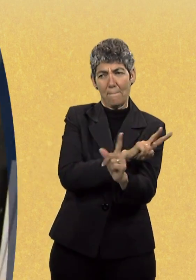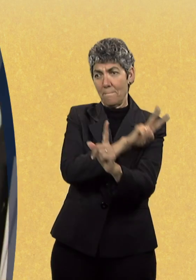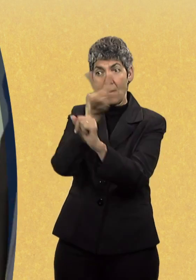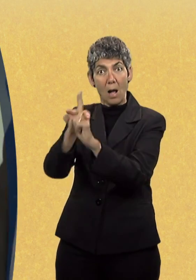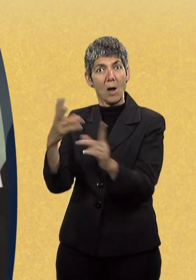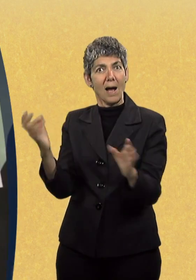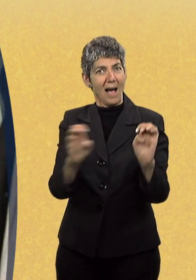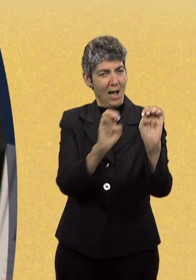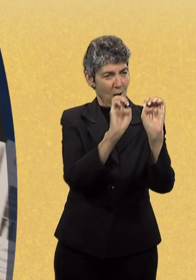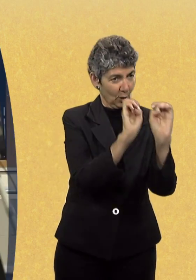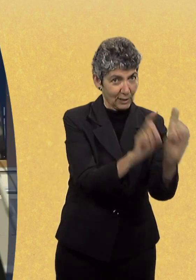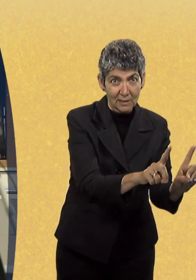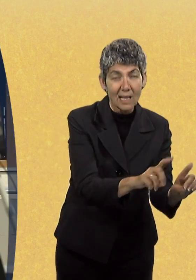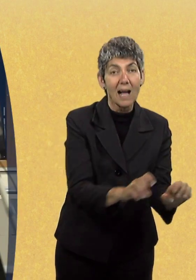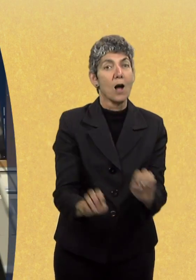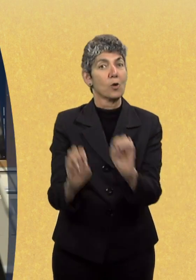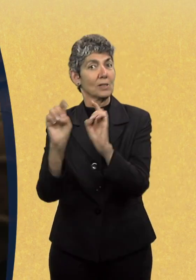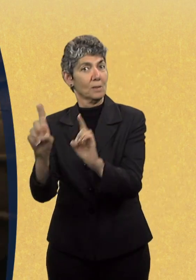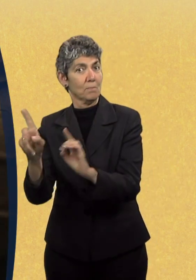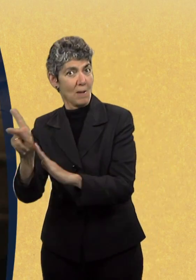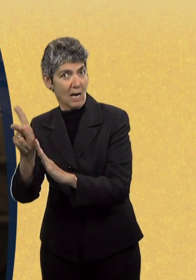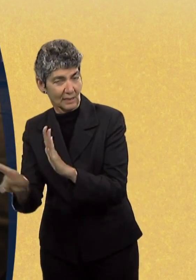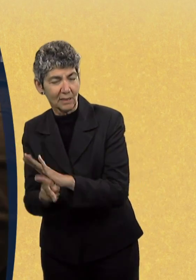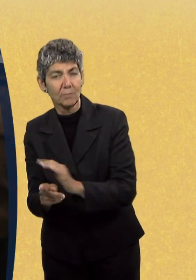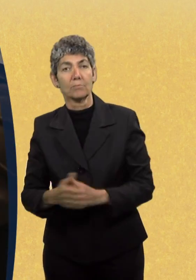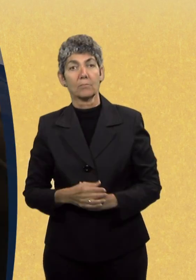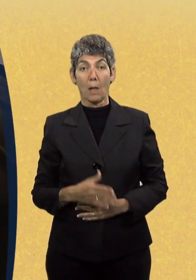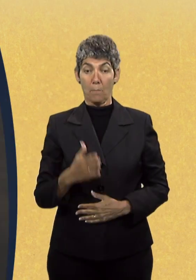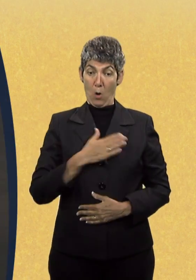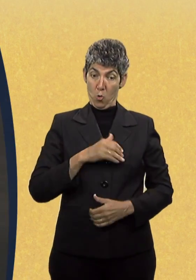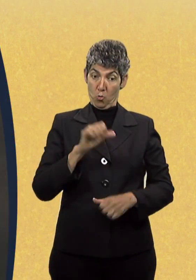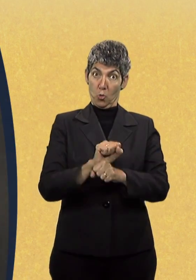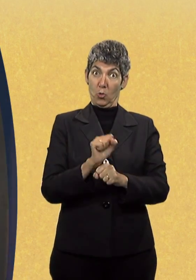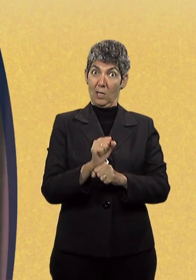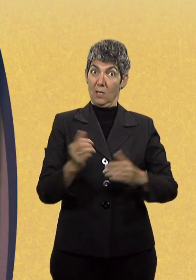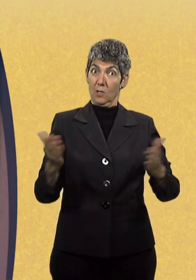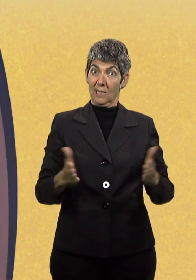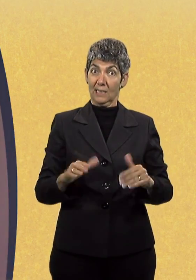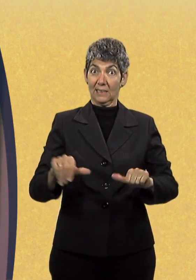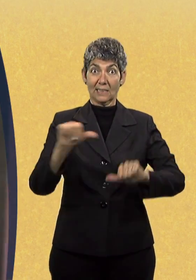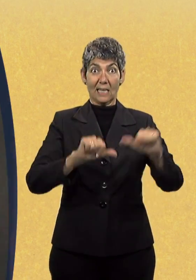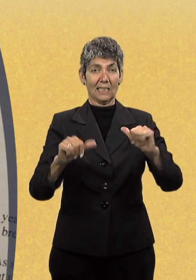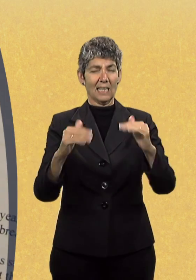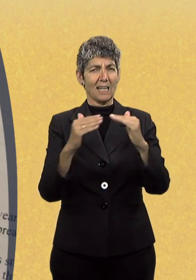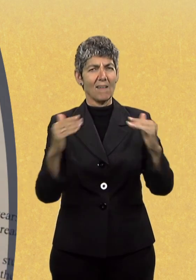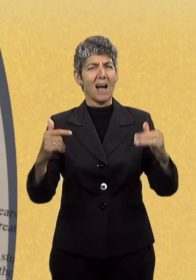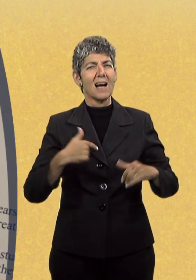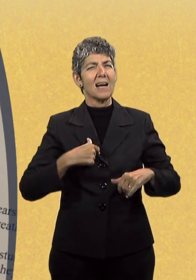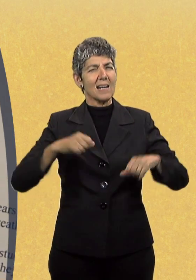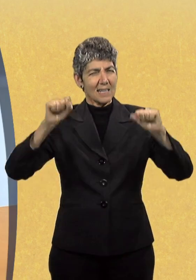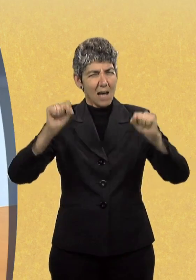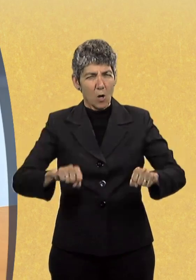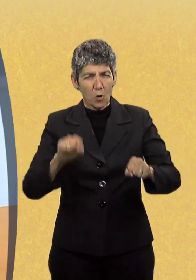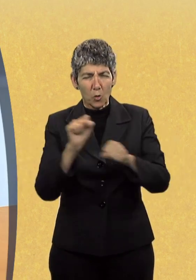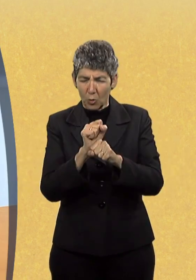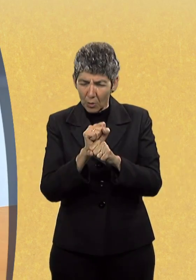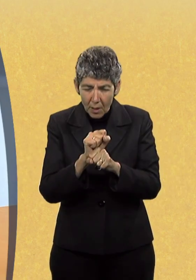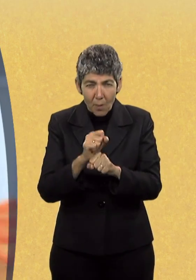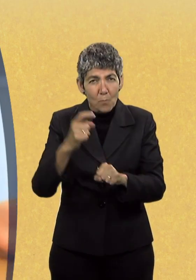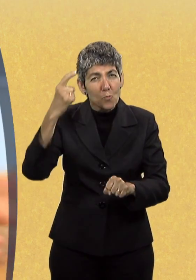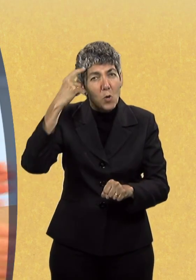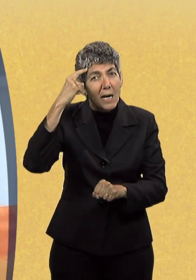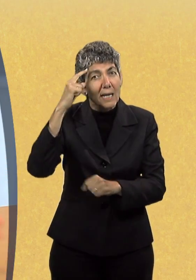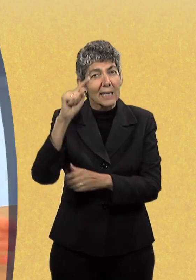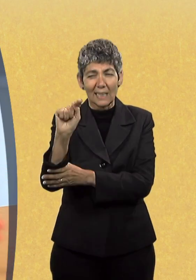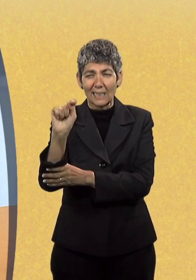research into meaningful application to education and educational policy. At the specific scientific level,